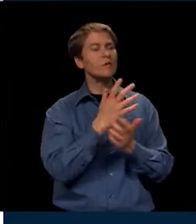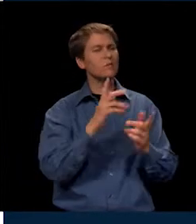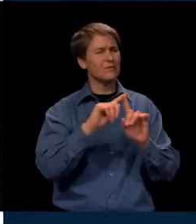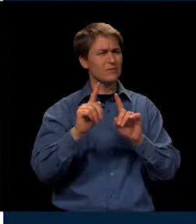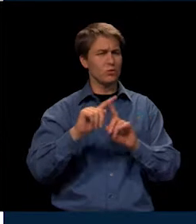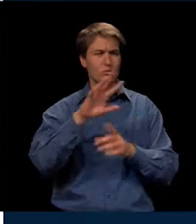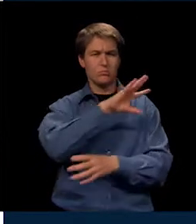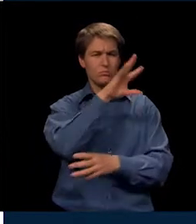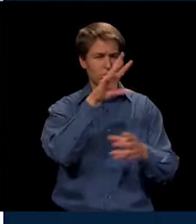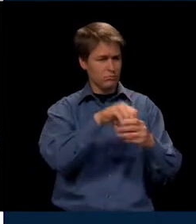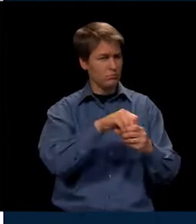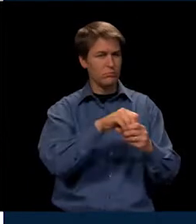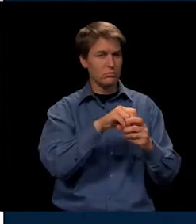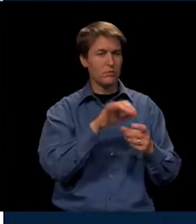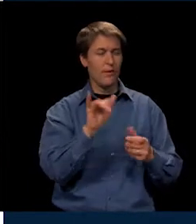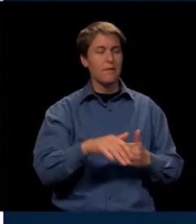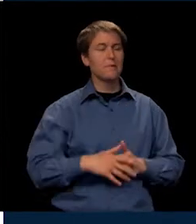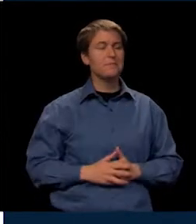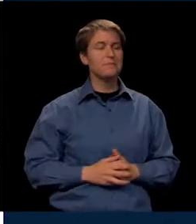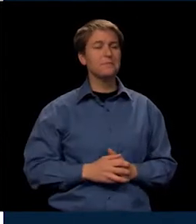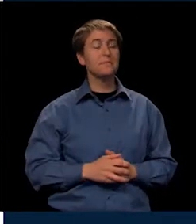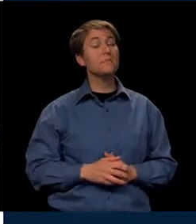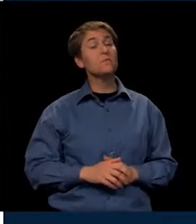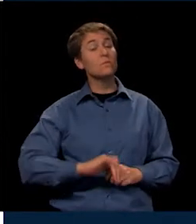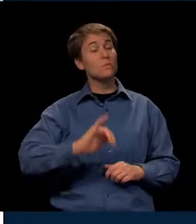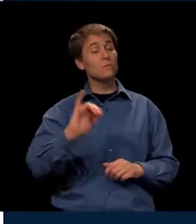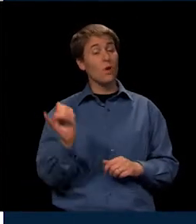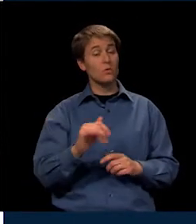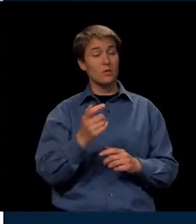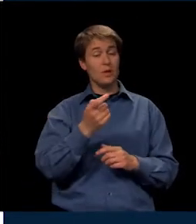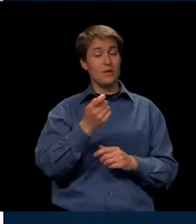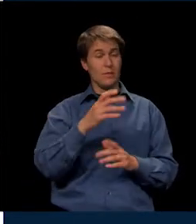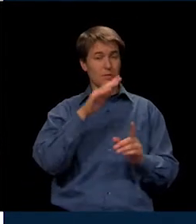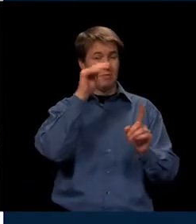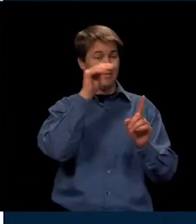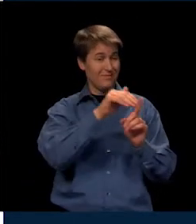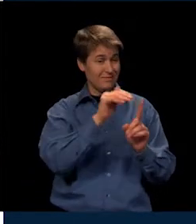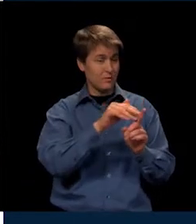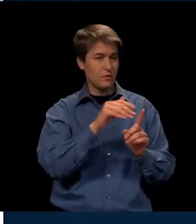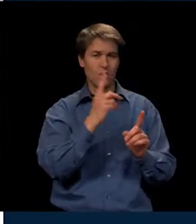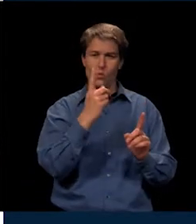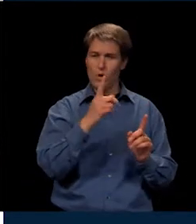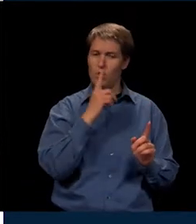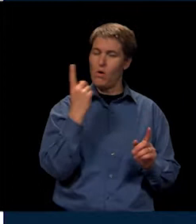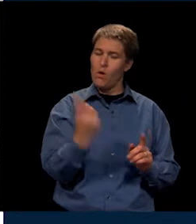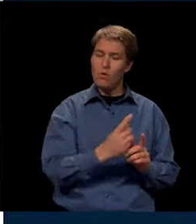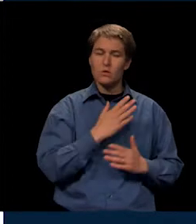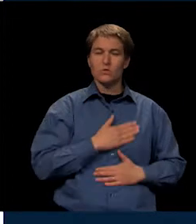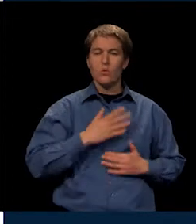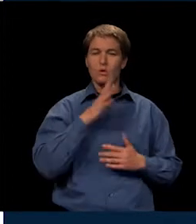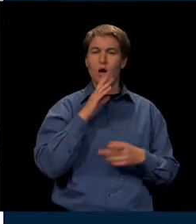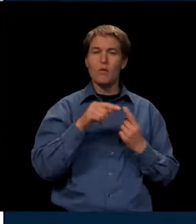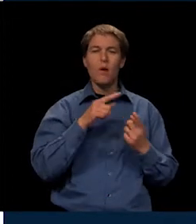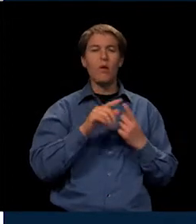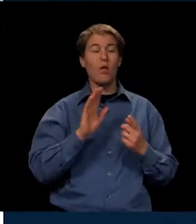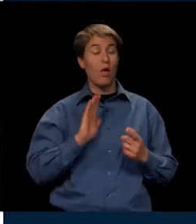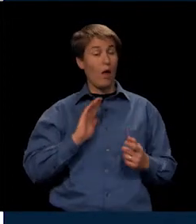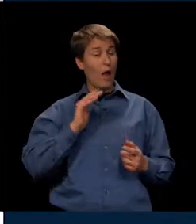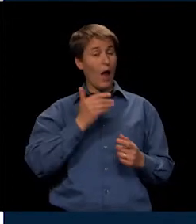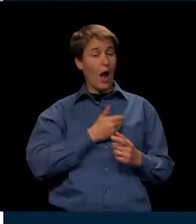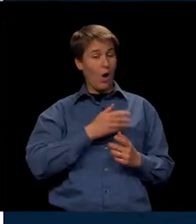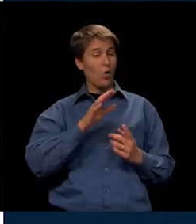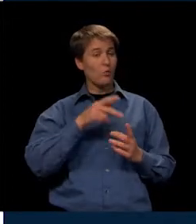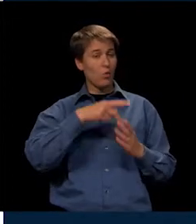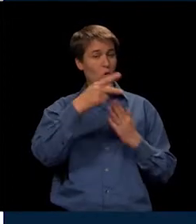create 21st century programs. We also did a little bit of reminder, and the one I always like to talk about is that our programs are